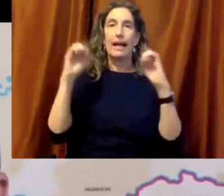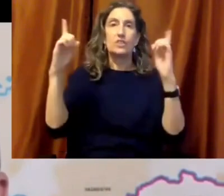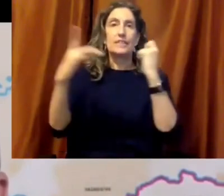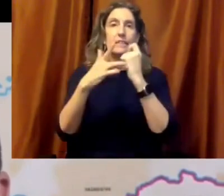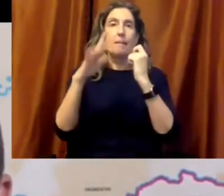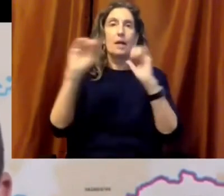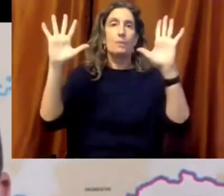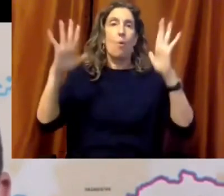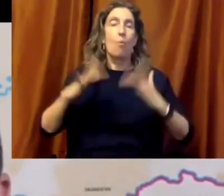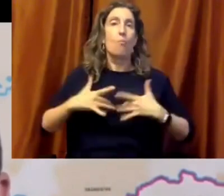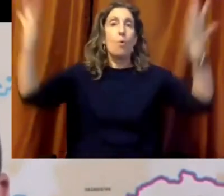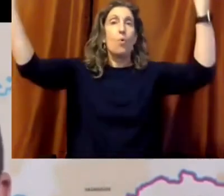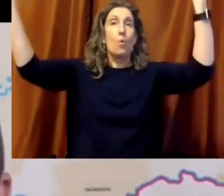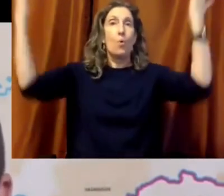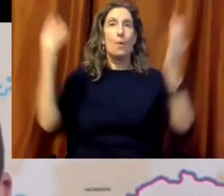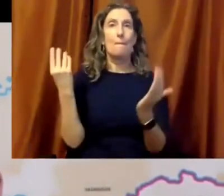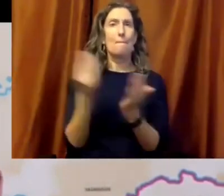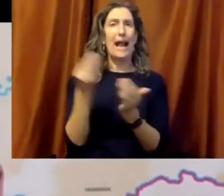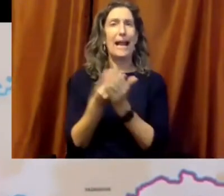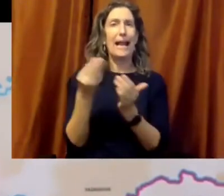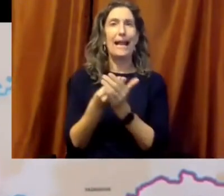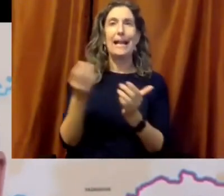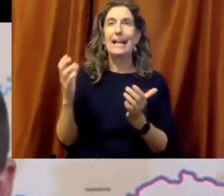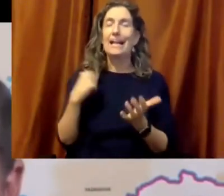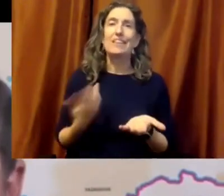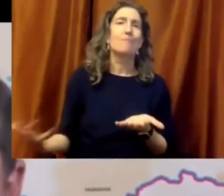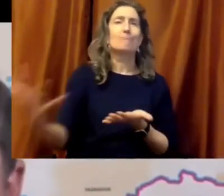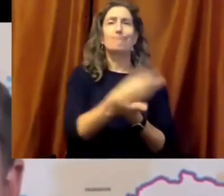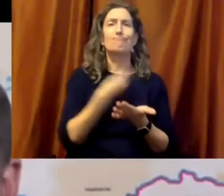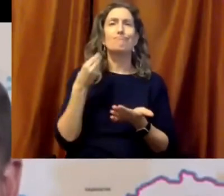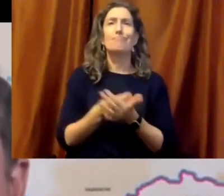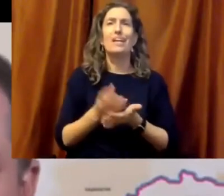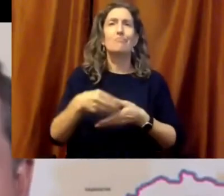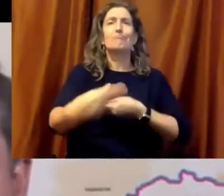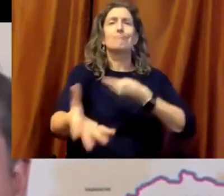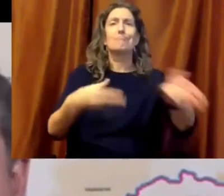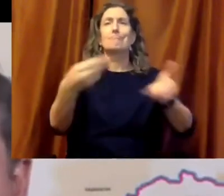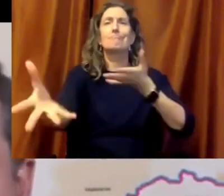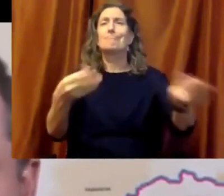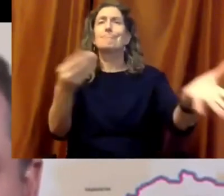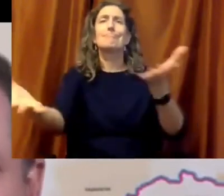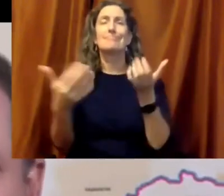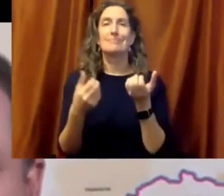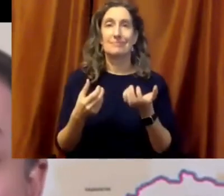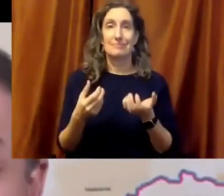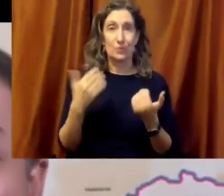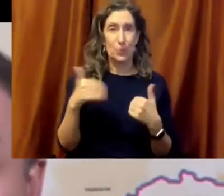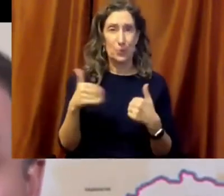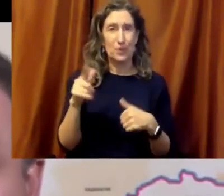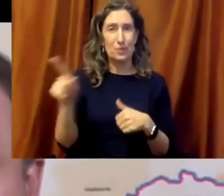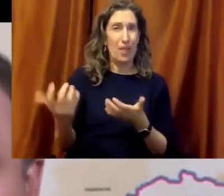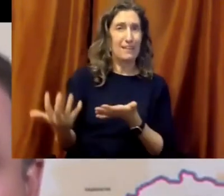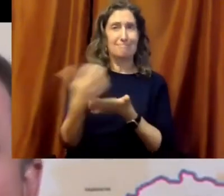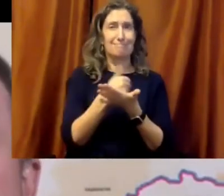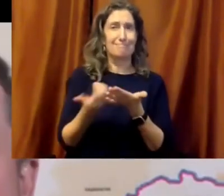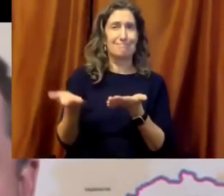in venture and private equity capital. That's a 30% increase from the 2019 total. So get